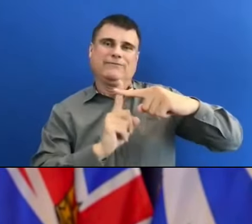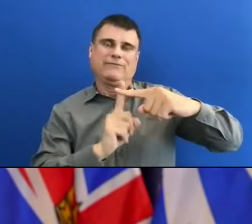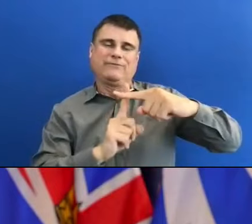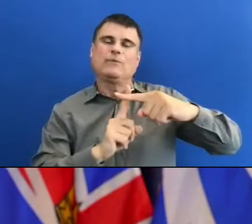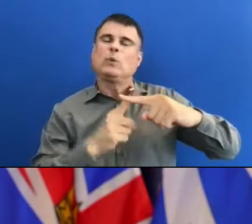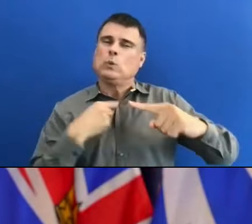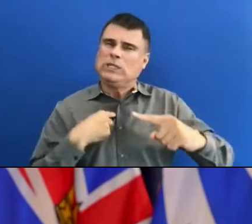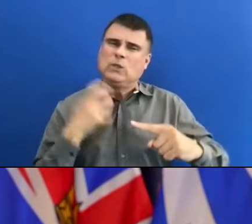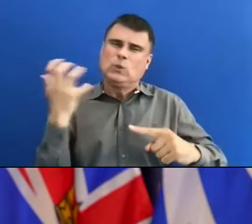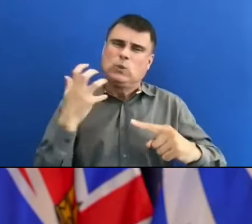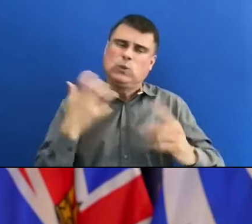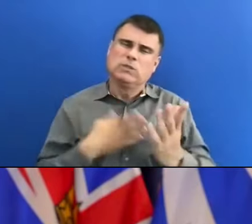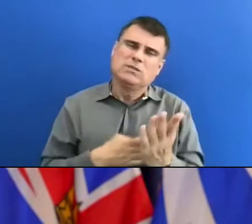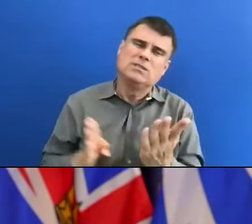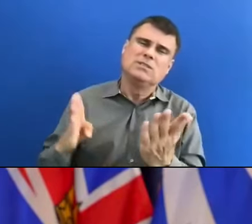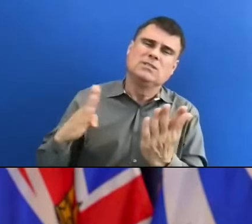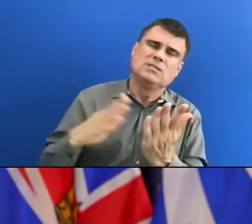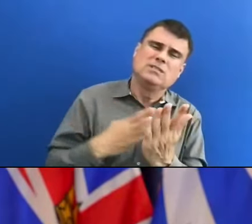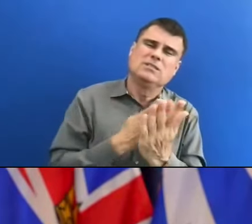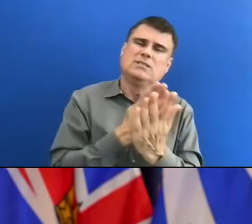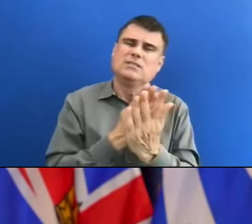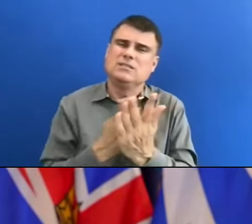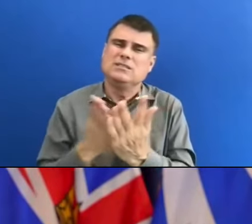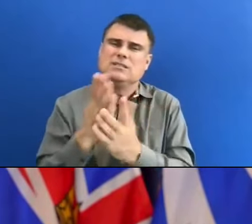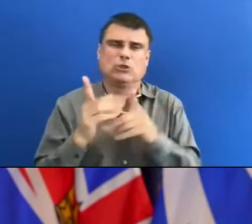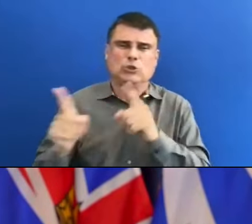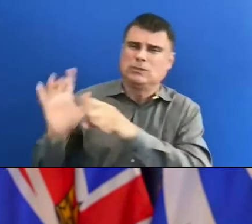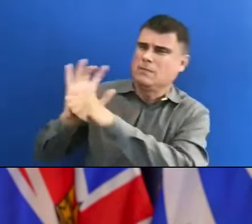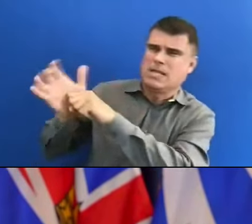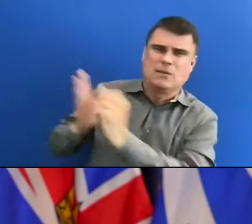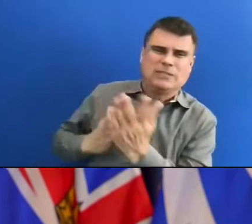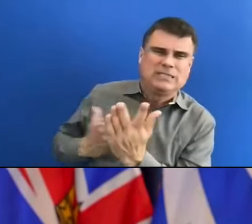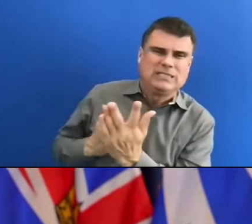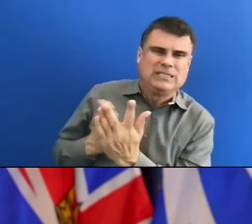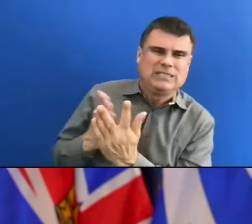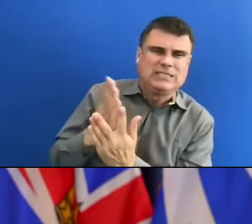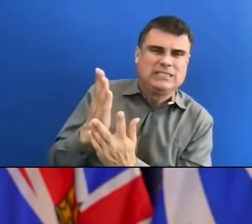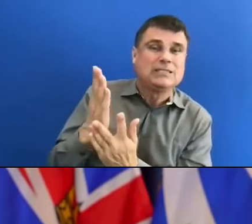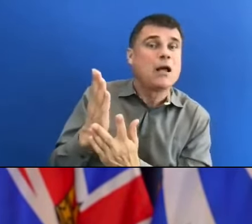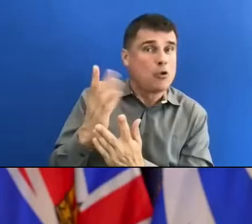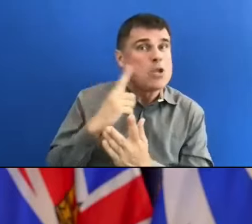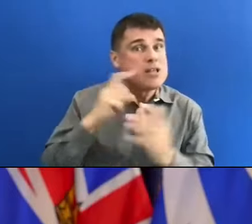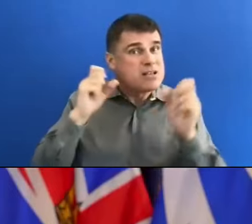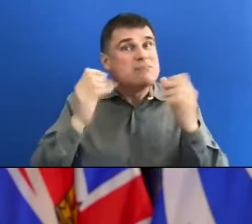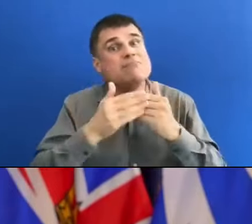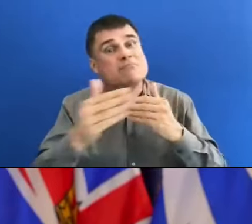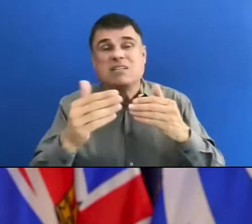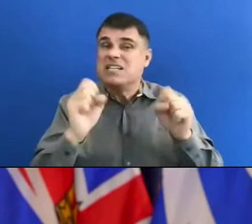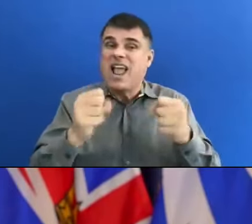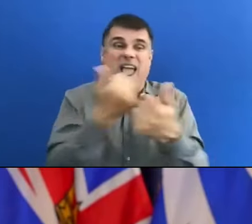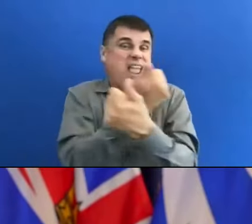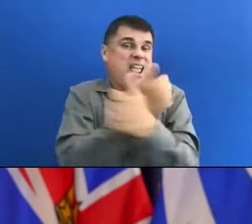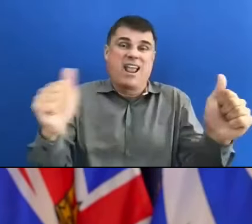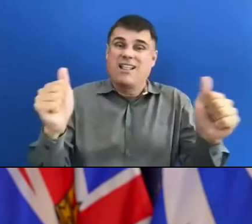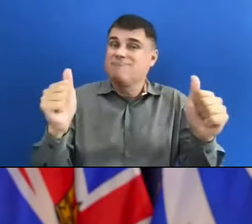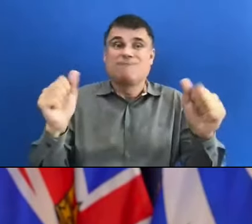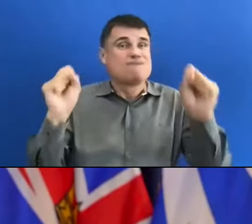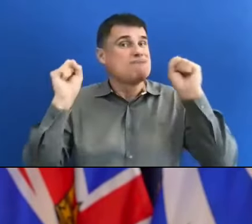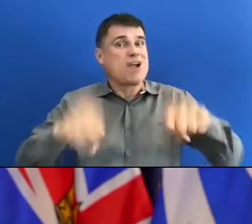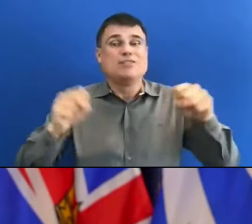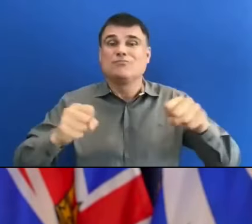breathtaking. Everything is possible. And our efforts to stop the spread have made it so. As has our kindness,